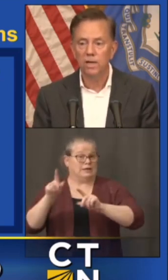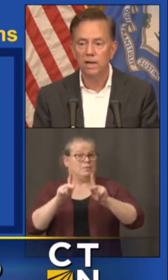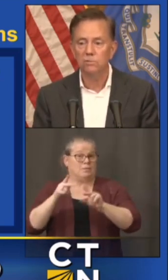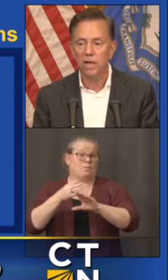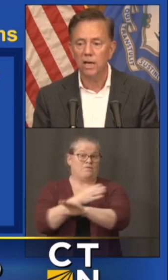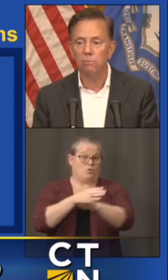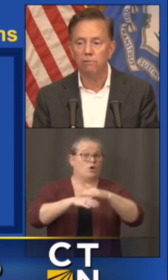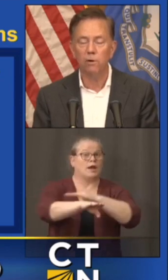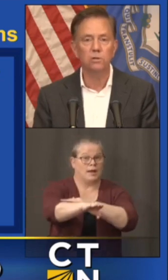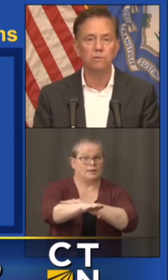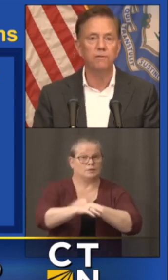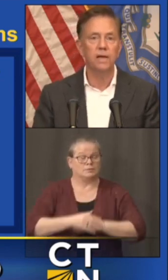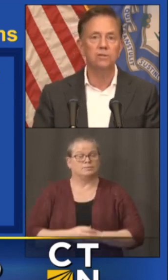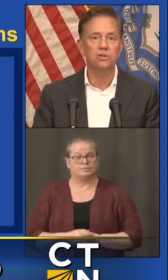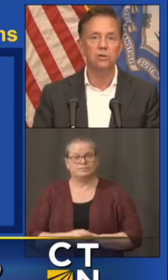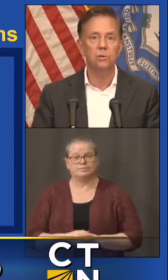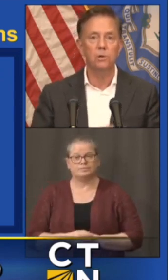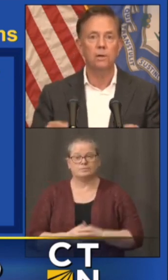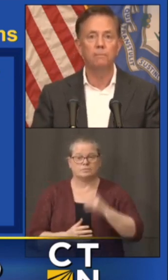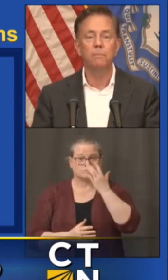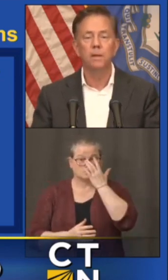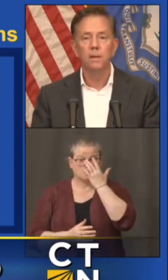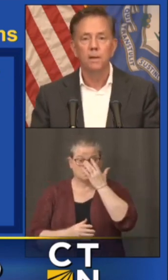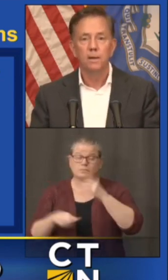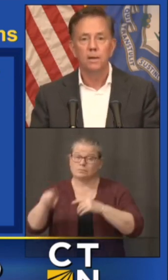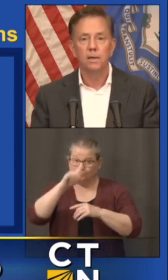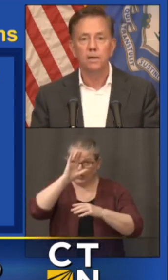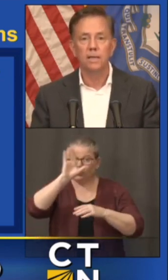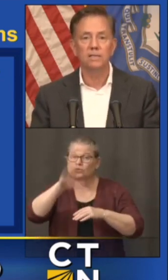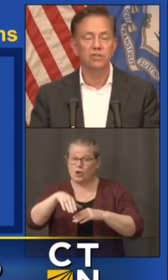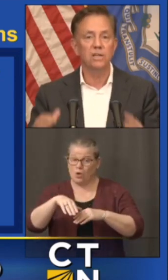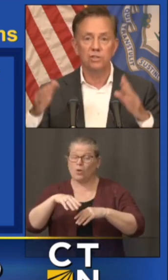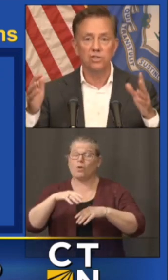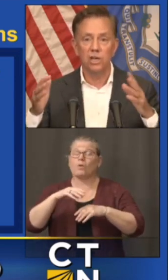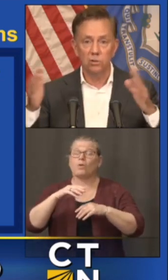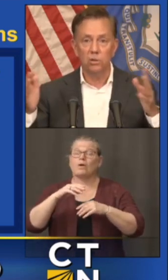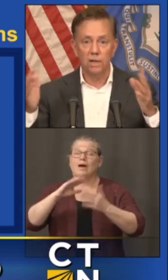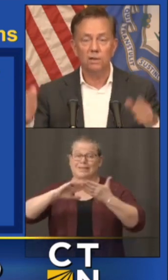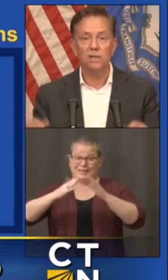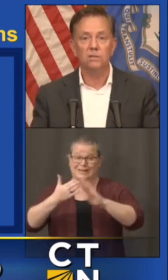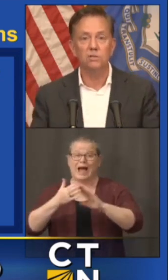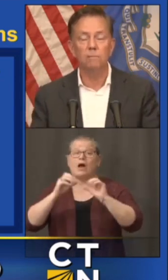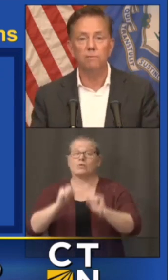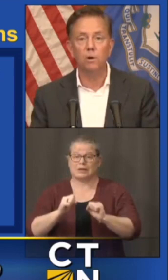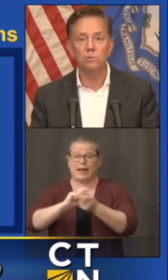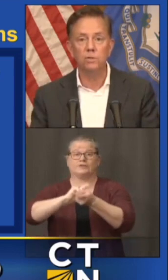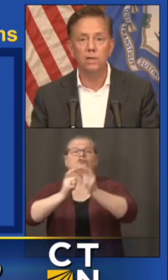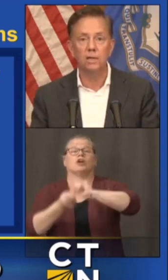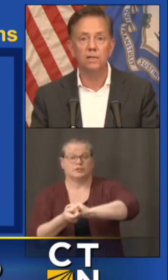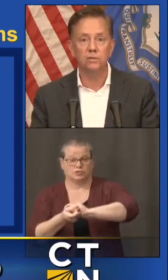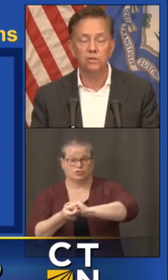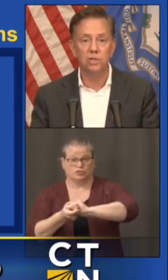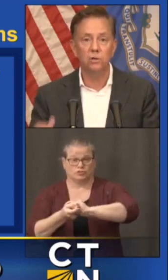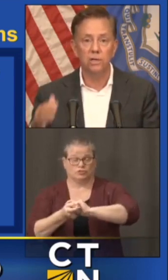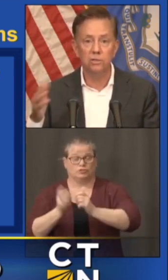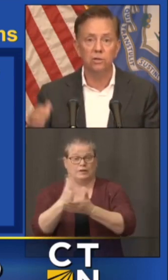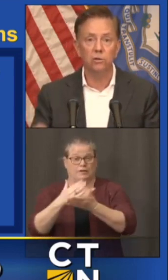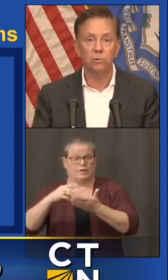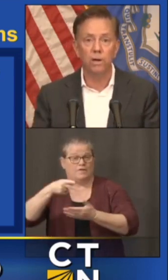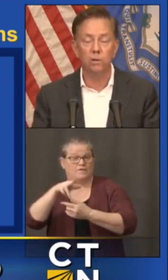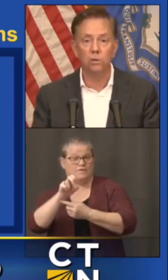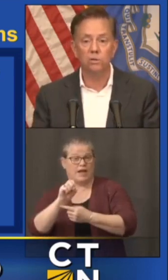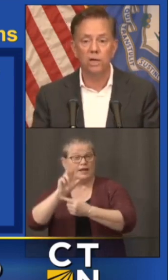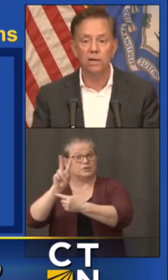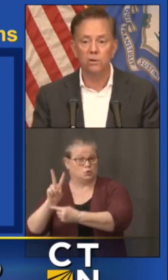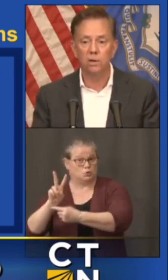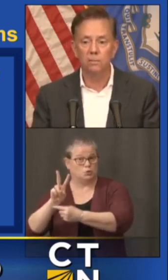know towns can revert to phase two um uh that sends a signal I think to some folks that this is serious and